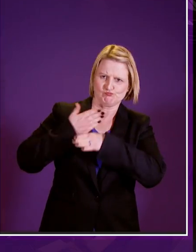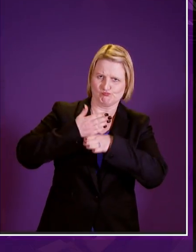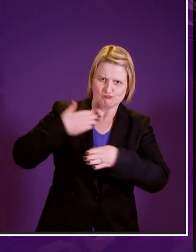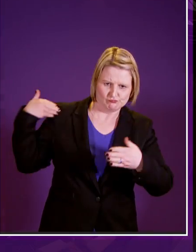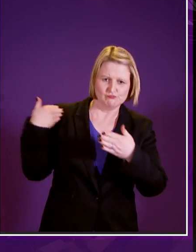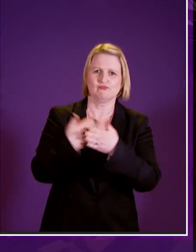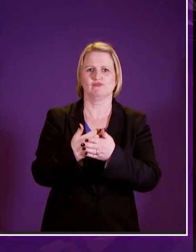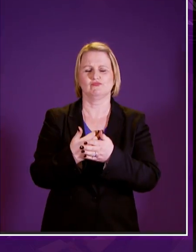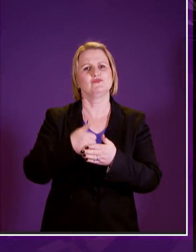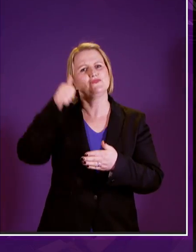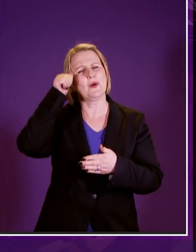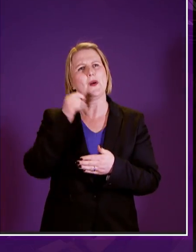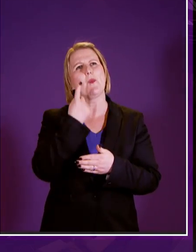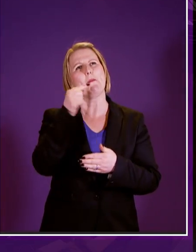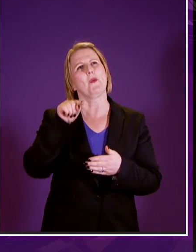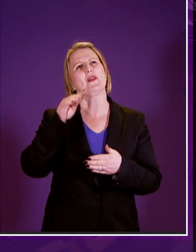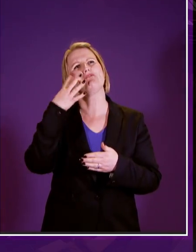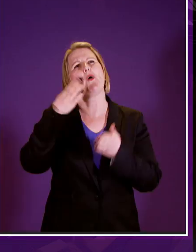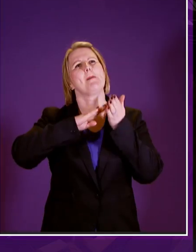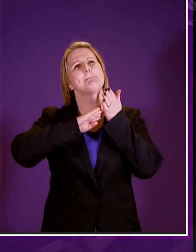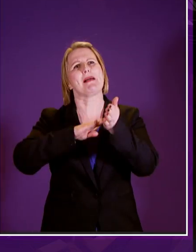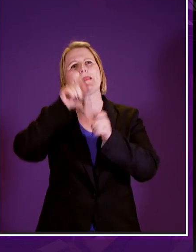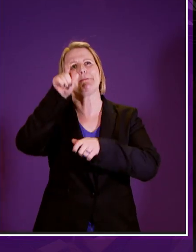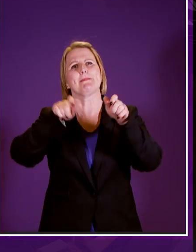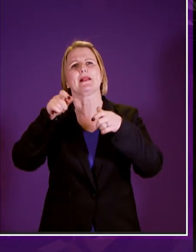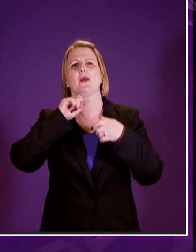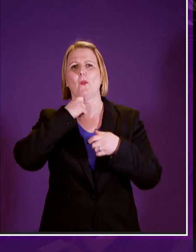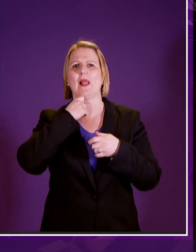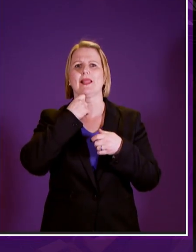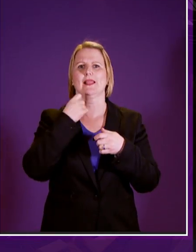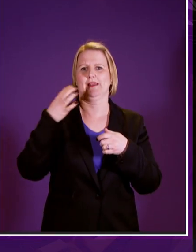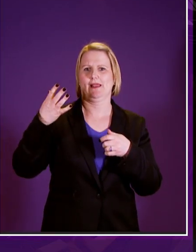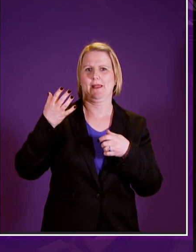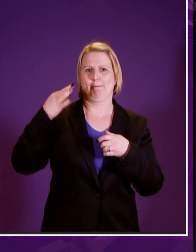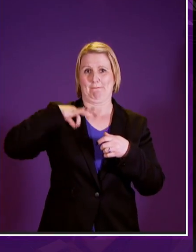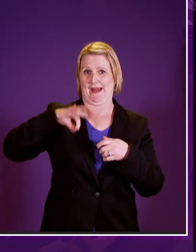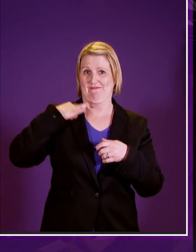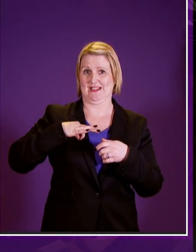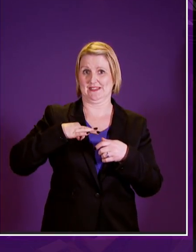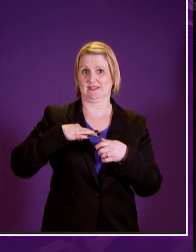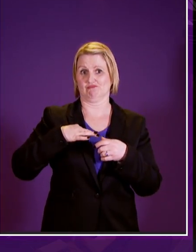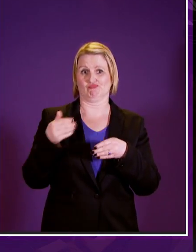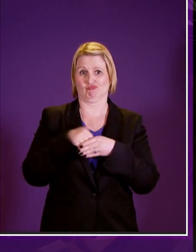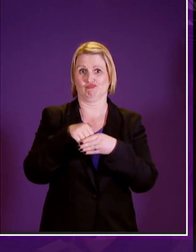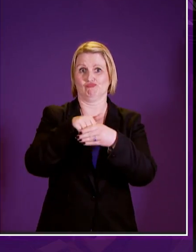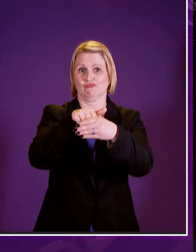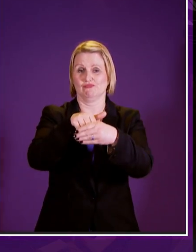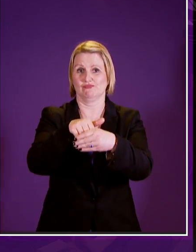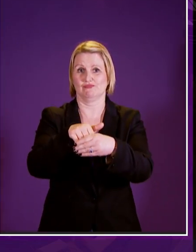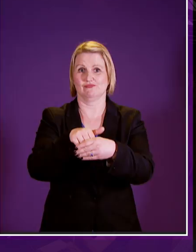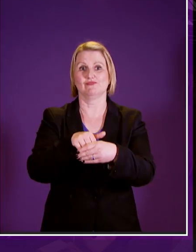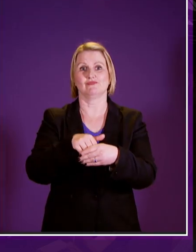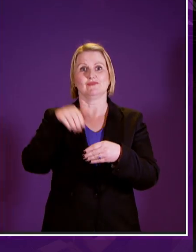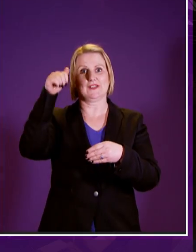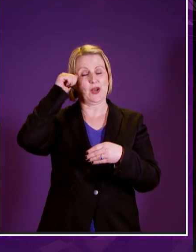did it with the 1.4 million people who will use the system in mind and after all at decision time scots